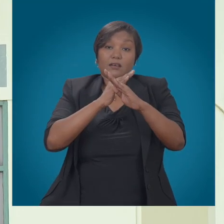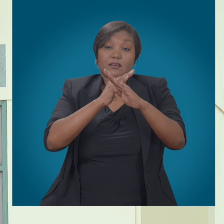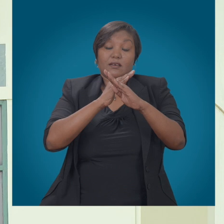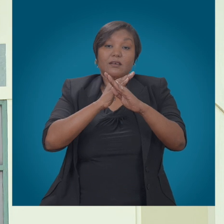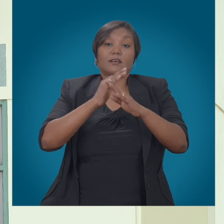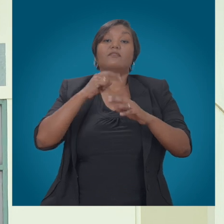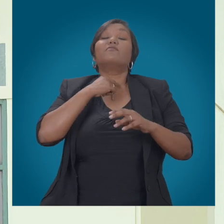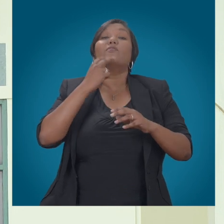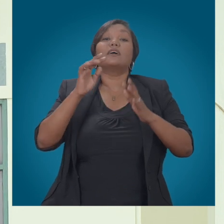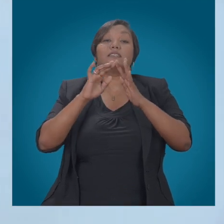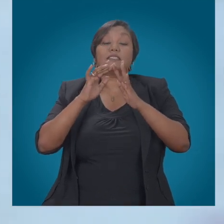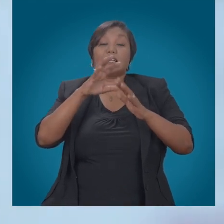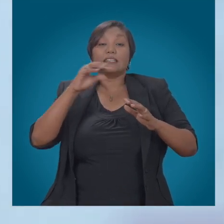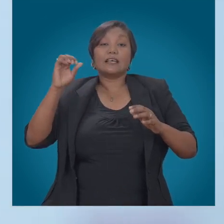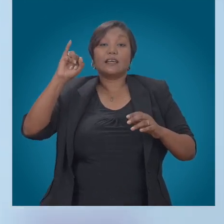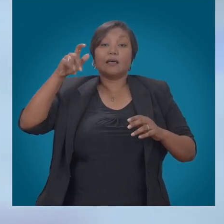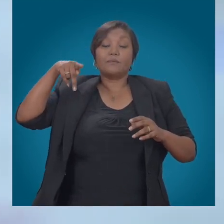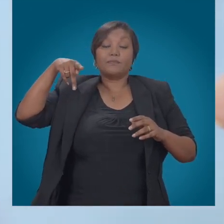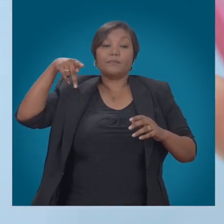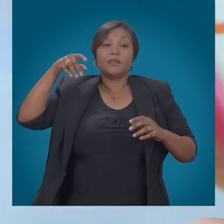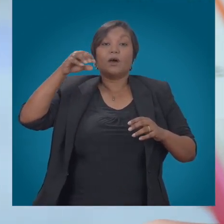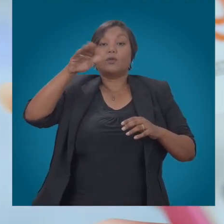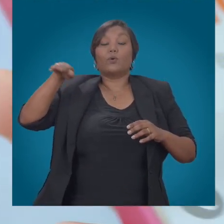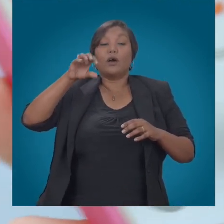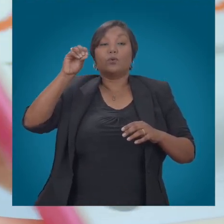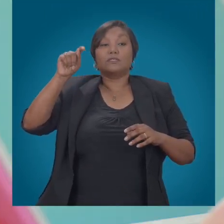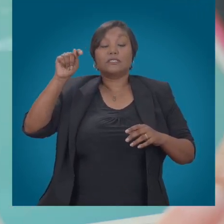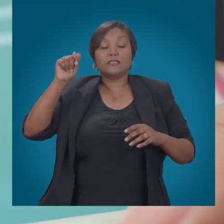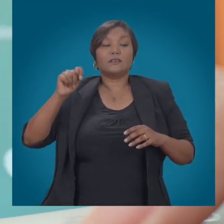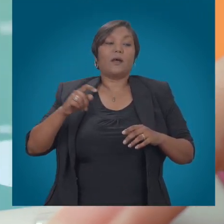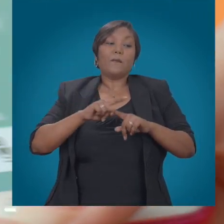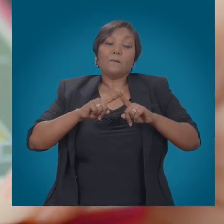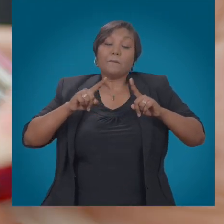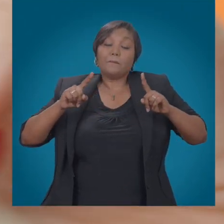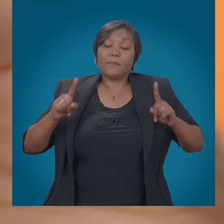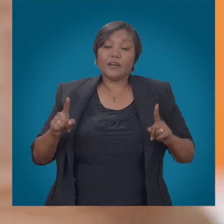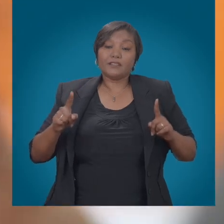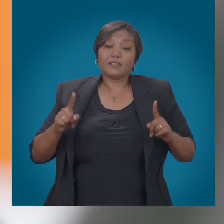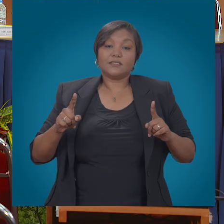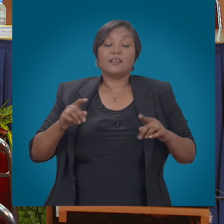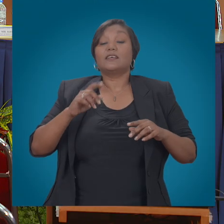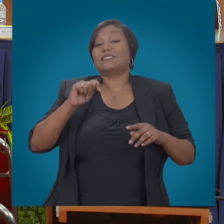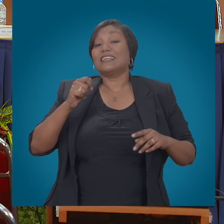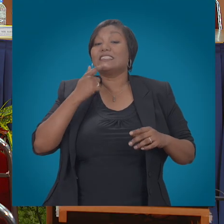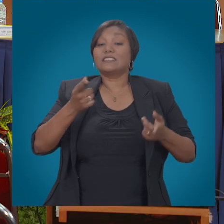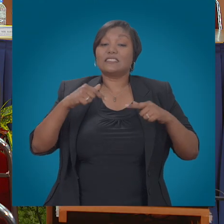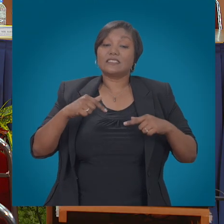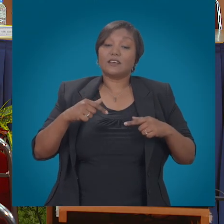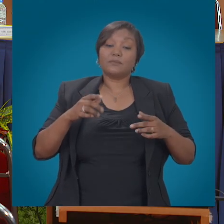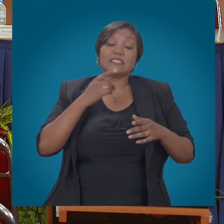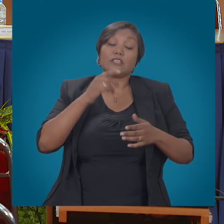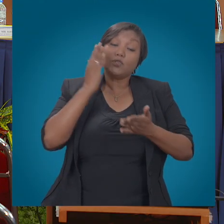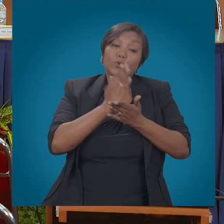intervened as they believe such an extreme manoeuvre would harm consumer interest. For Digicel's General Counsel David Gehry, the challenge posed